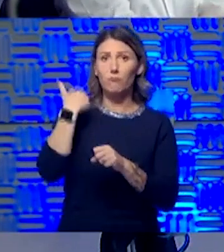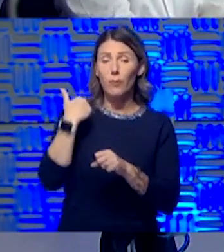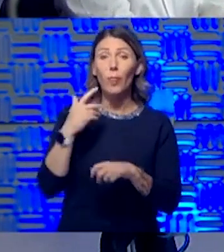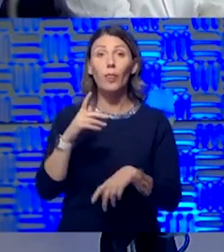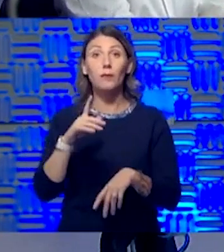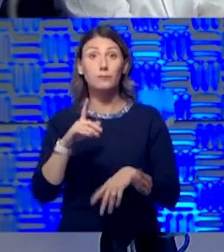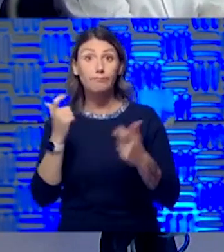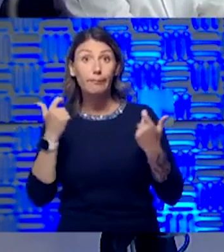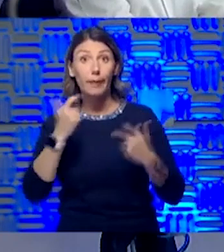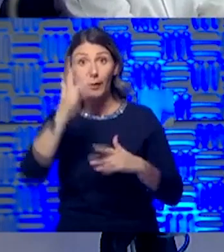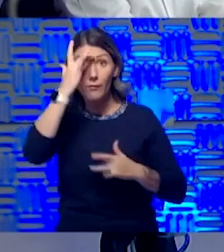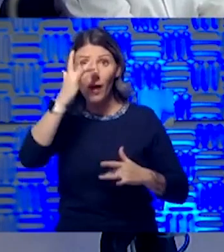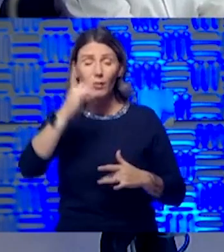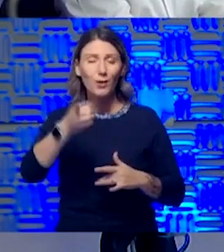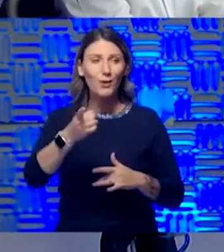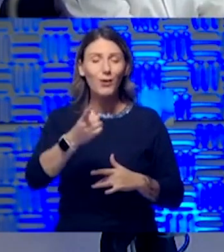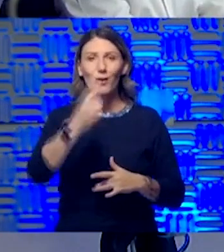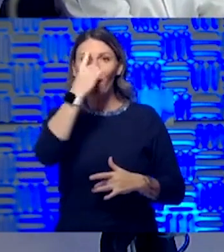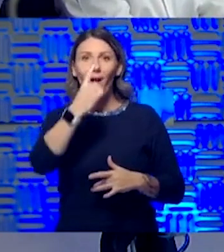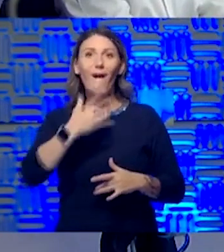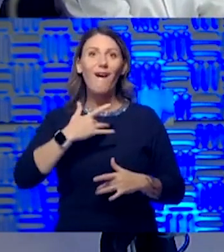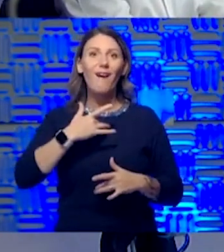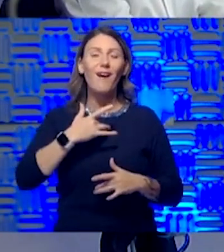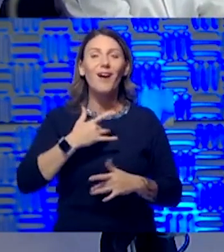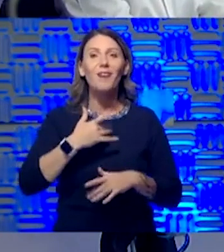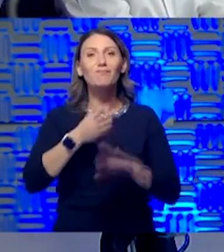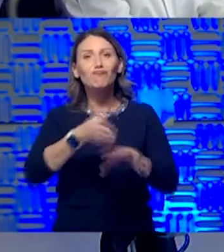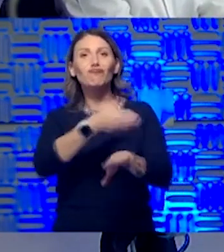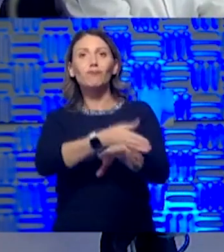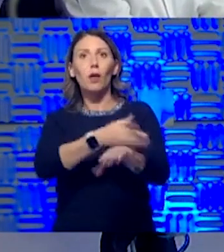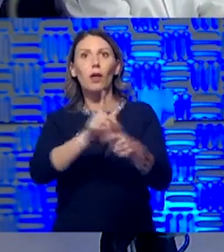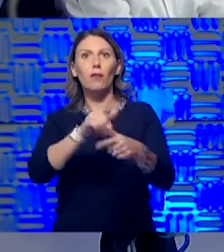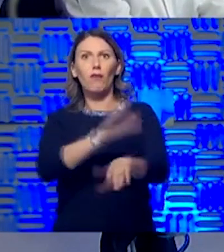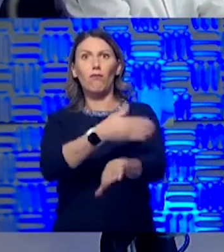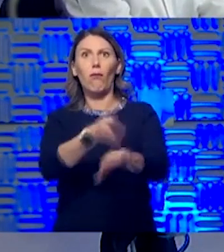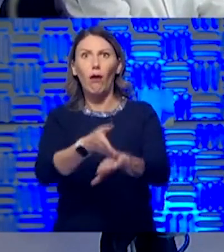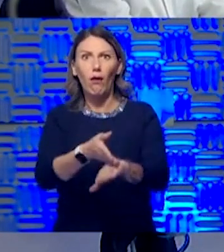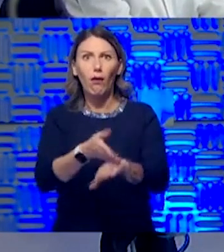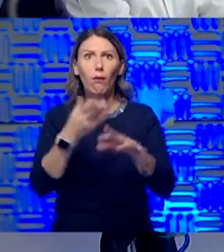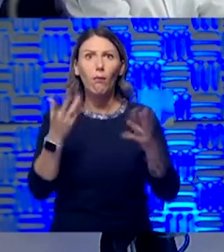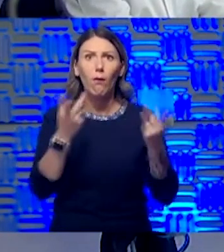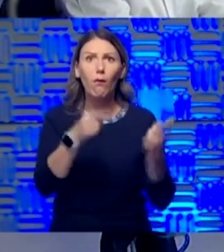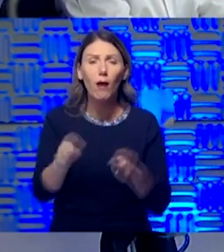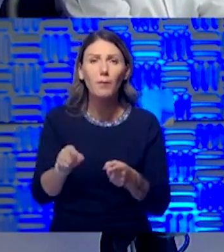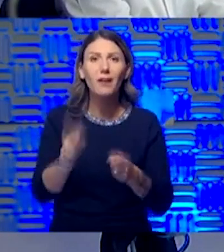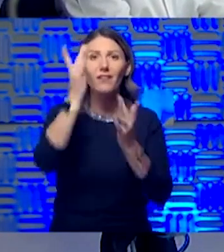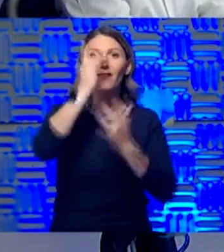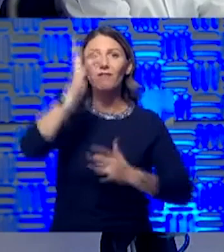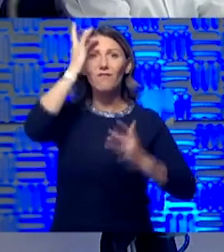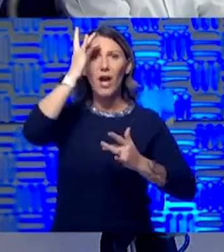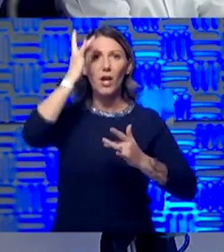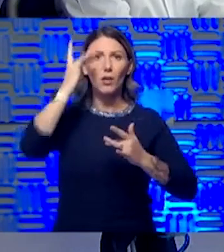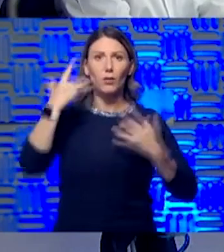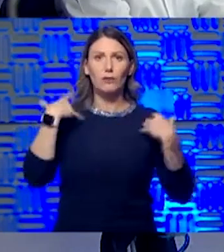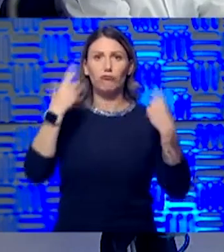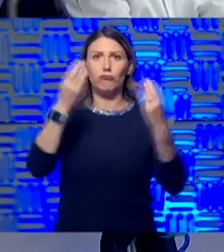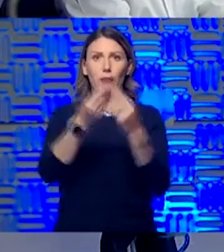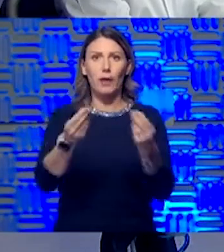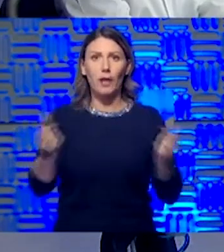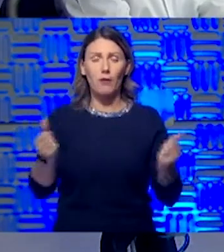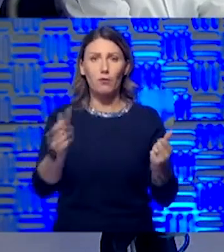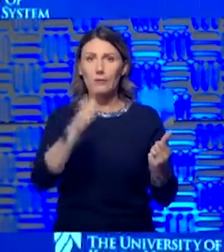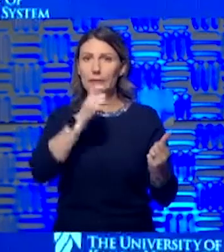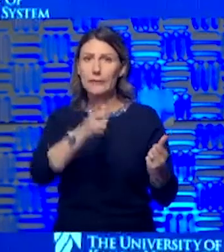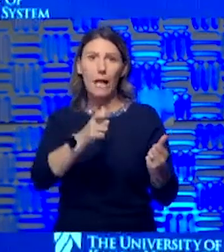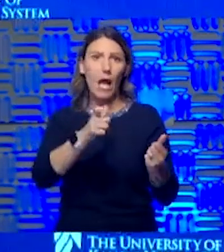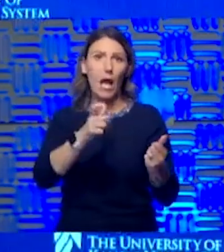you get sick, and you think you're getting better, and then get sick again, and you're like, what happened? The virus recovery isn't a straight line. It waxes